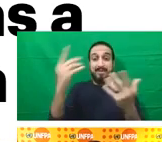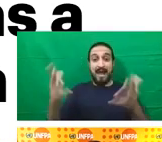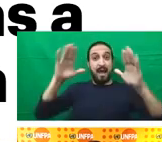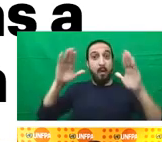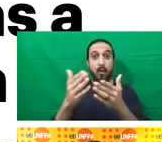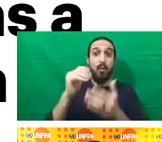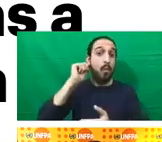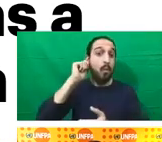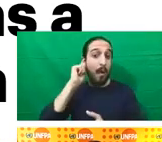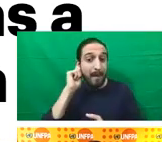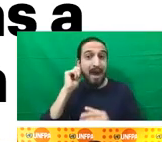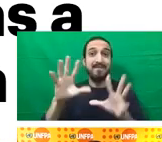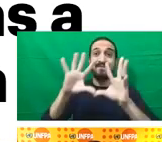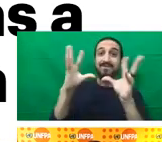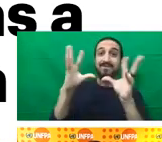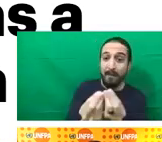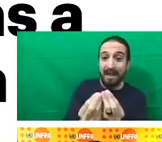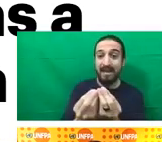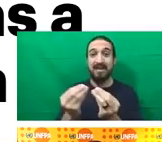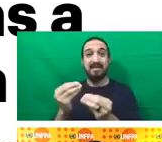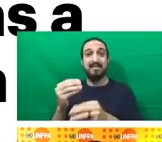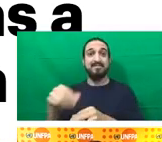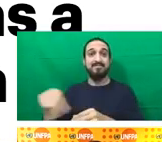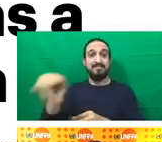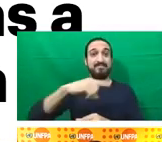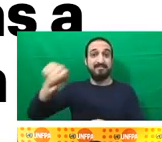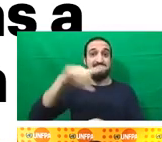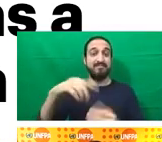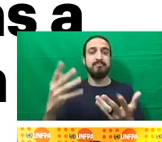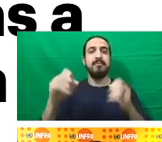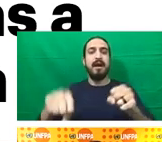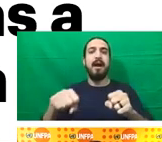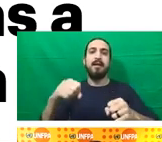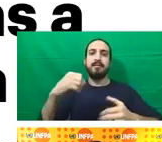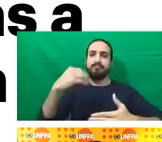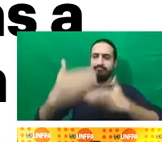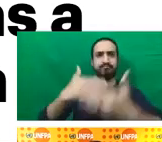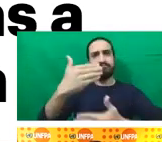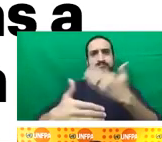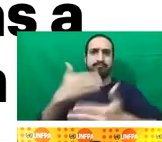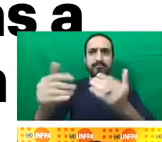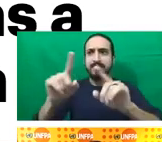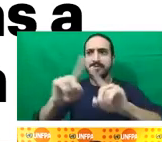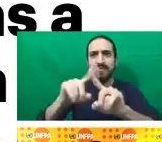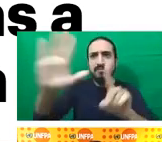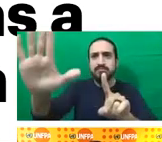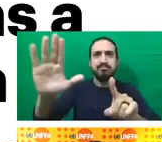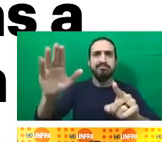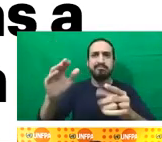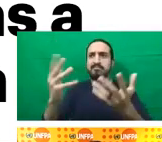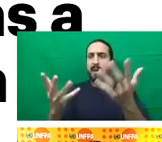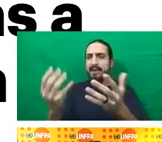turn help them be better equipped to deal with climate change shocks and contribute to solutions. Next slide, please.